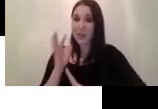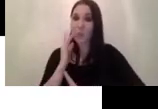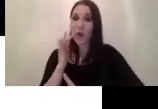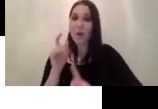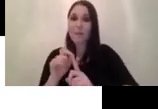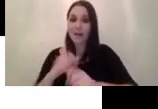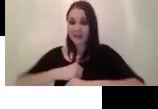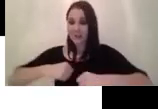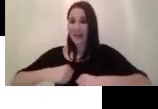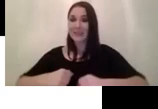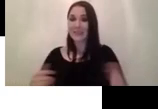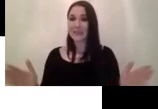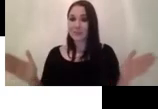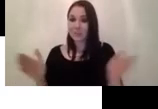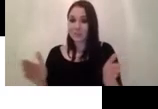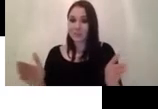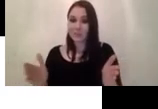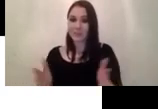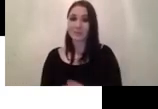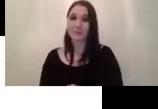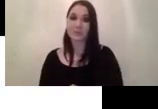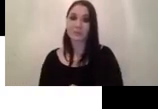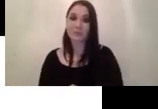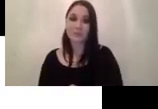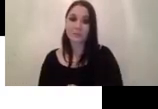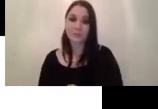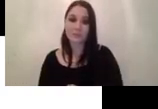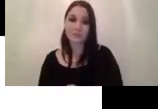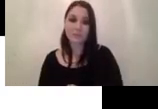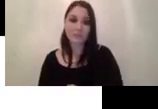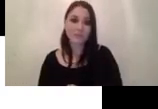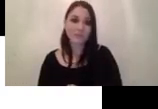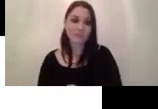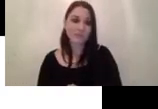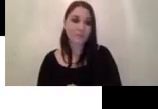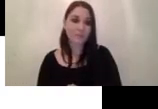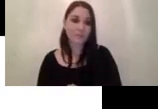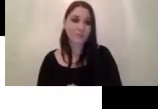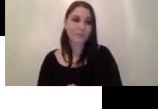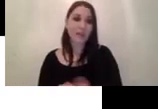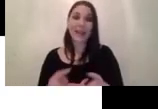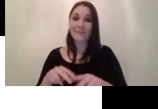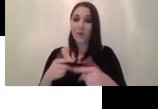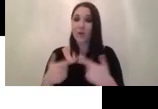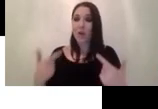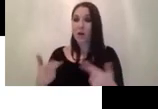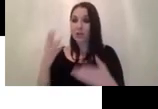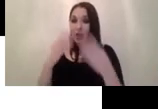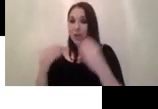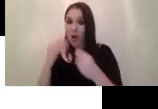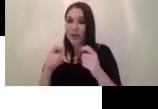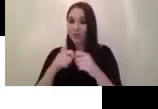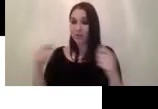is quite i mean when you will have a lot of parameters to estimate like if you got augmentation uh learning rate and